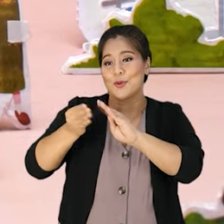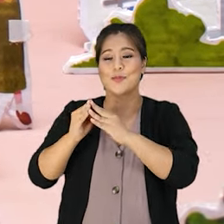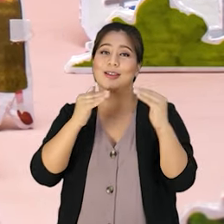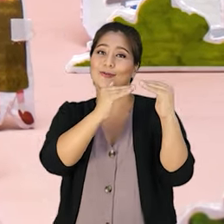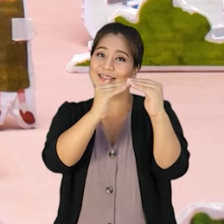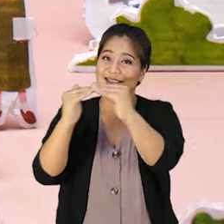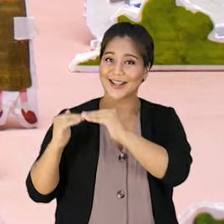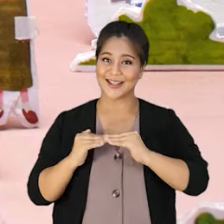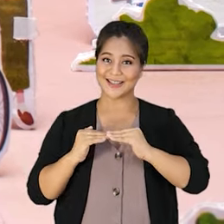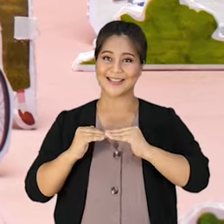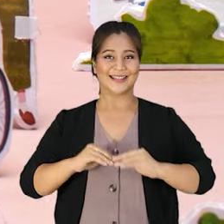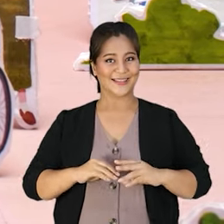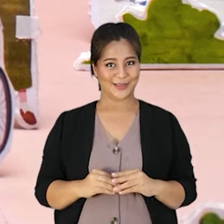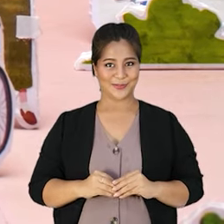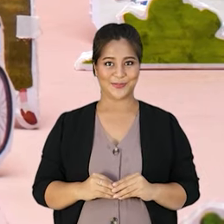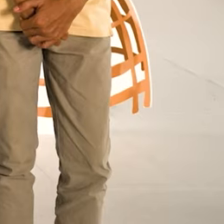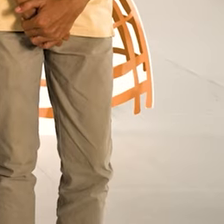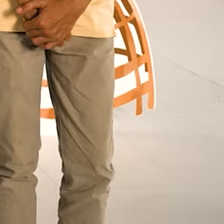contribute to the community equally.